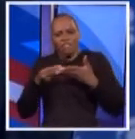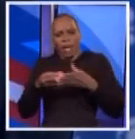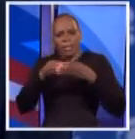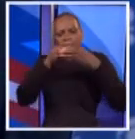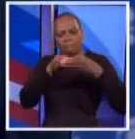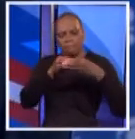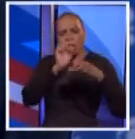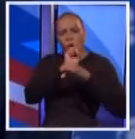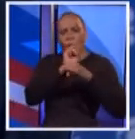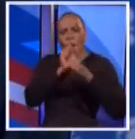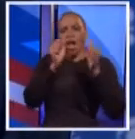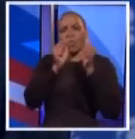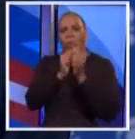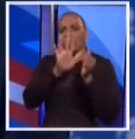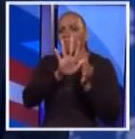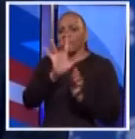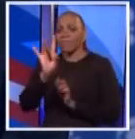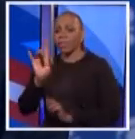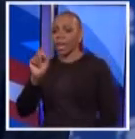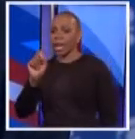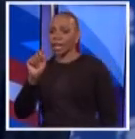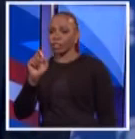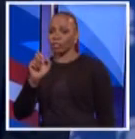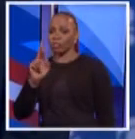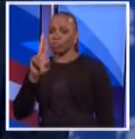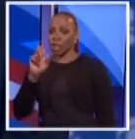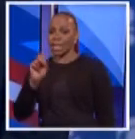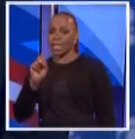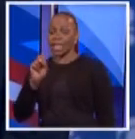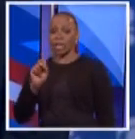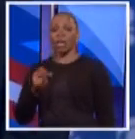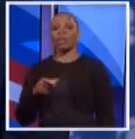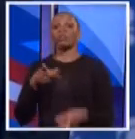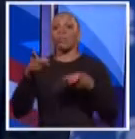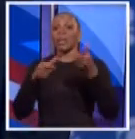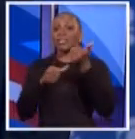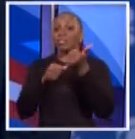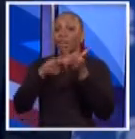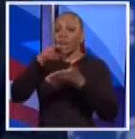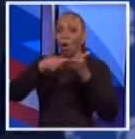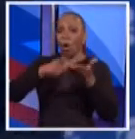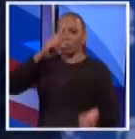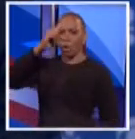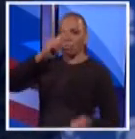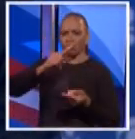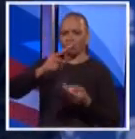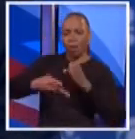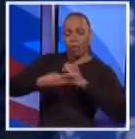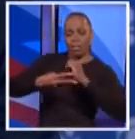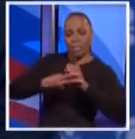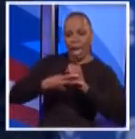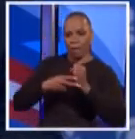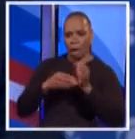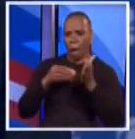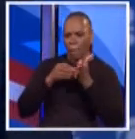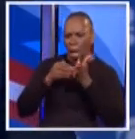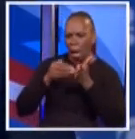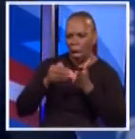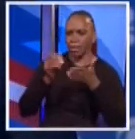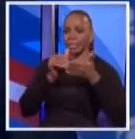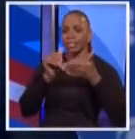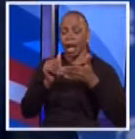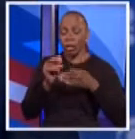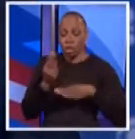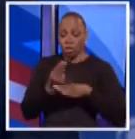Work with 58 trustees so we can lower administrative costs that could save us up to a billion dollars. I want to use that savings to